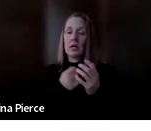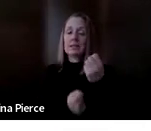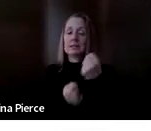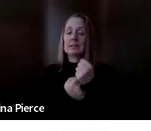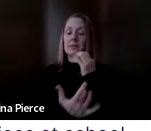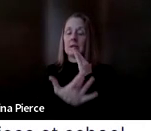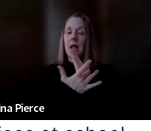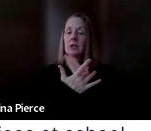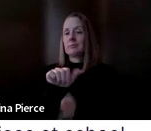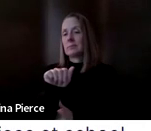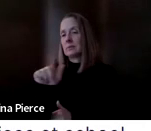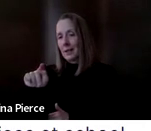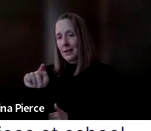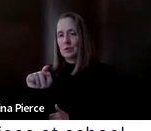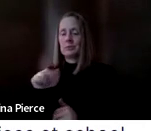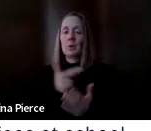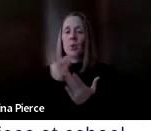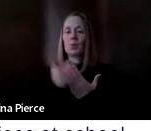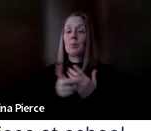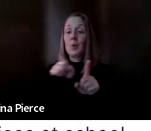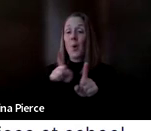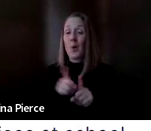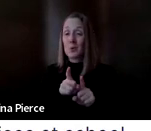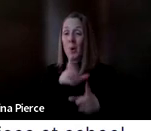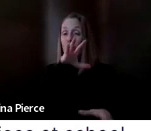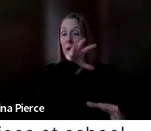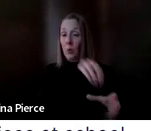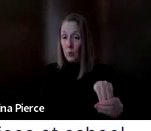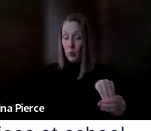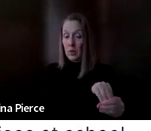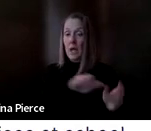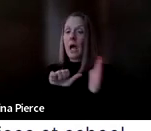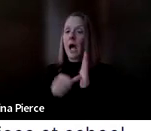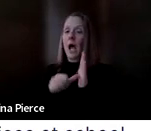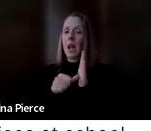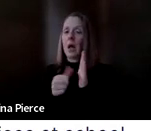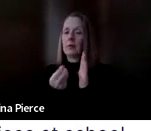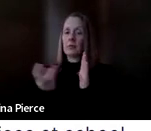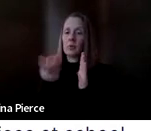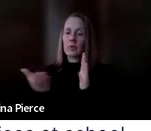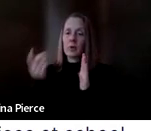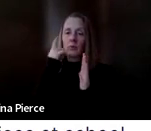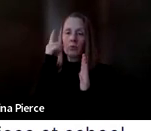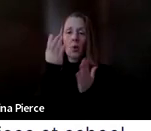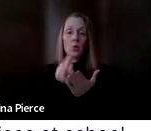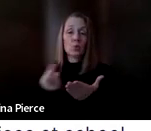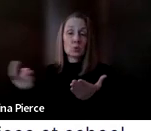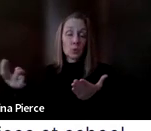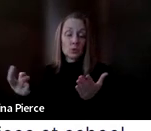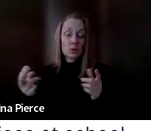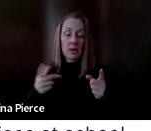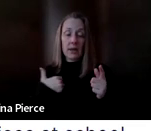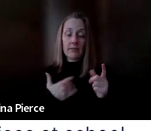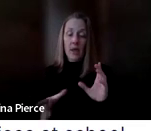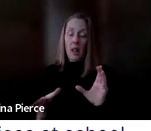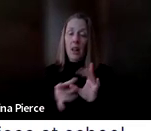in there um i do want to highlight a couple of things real quick um for the resources um there is a link